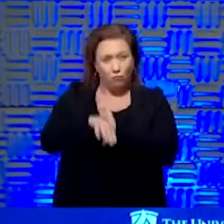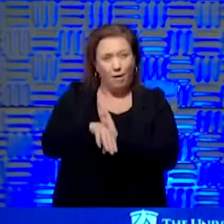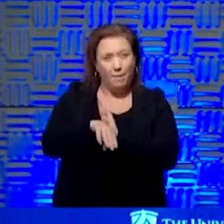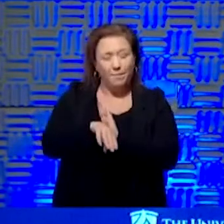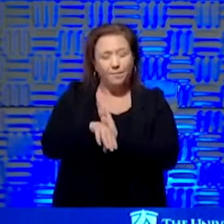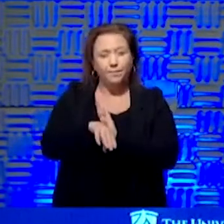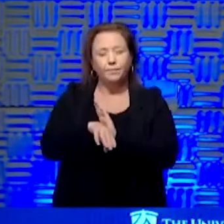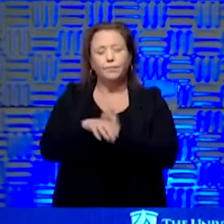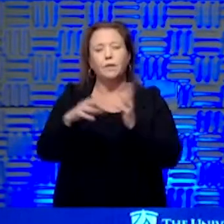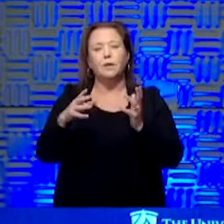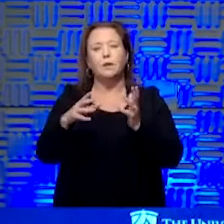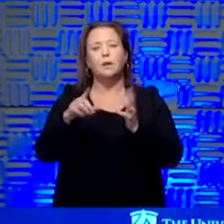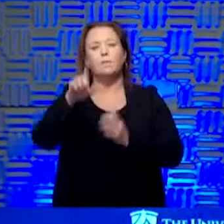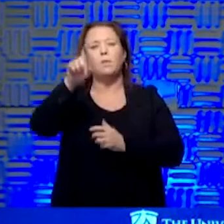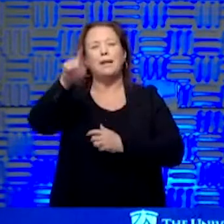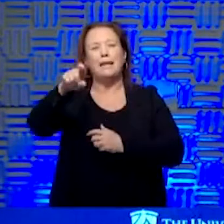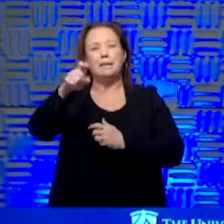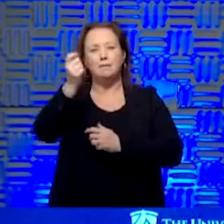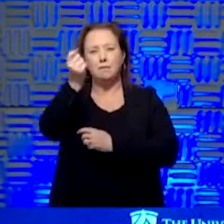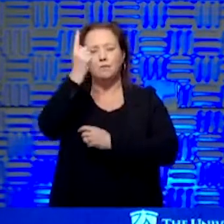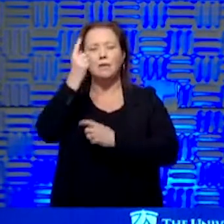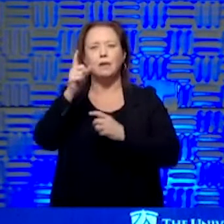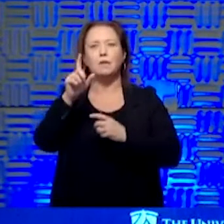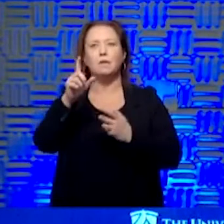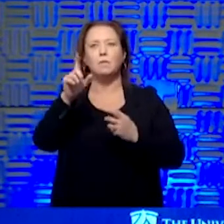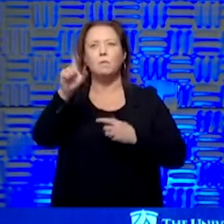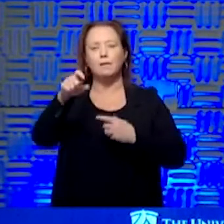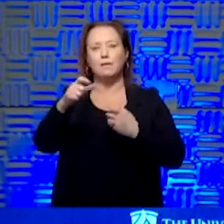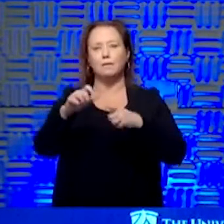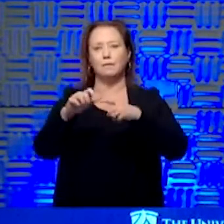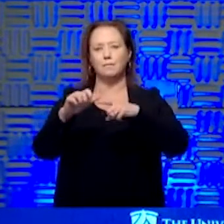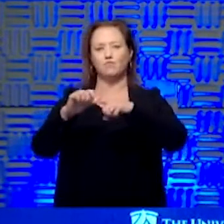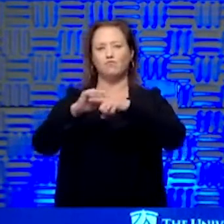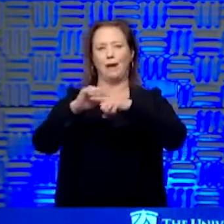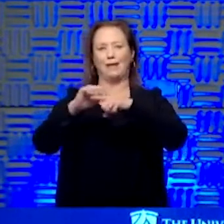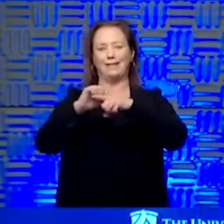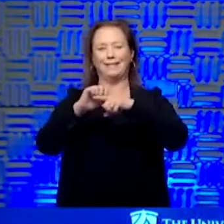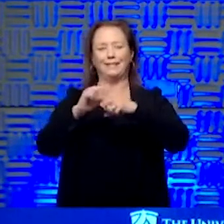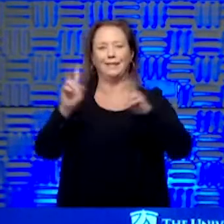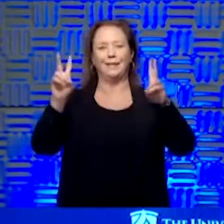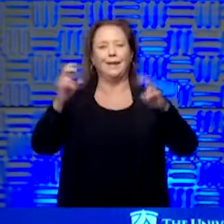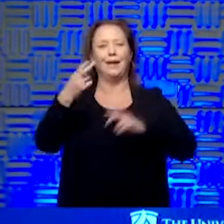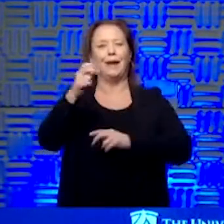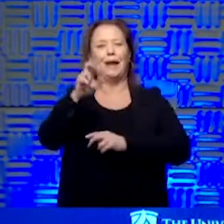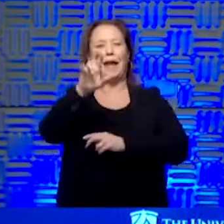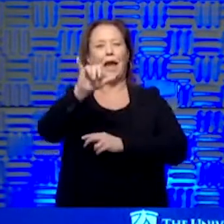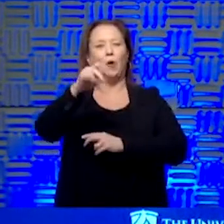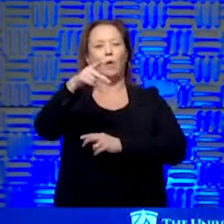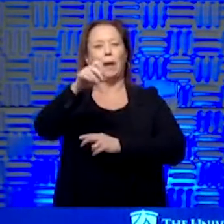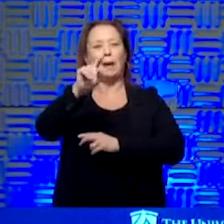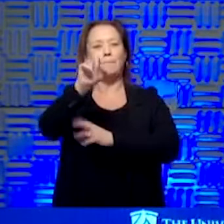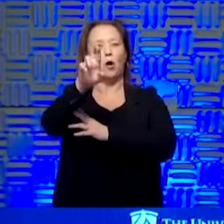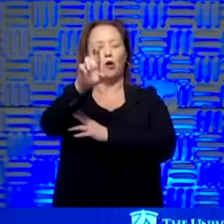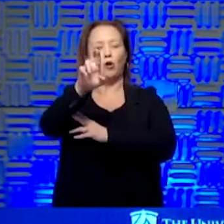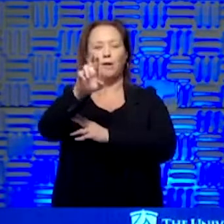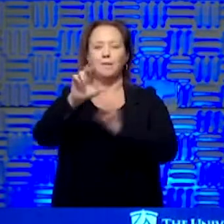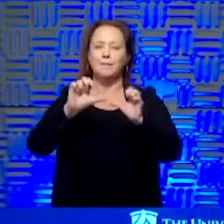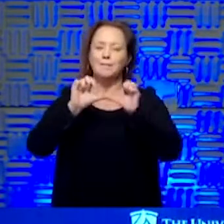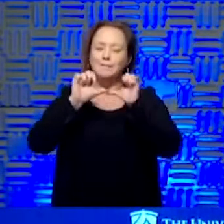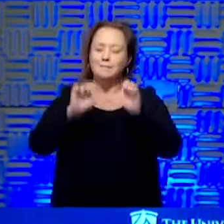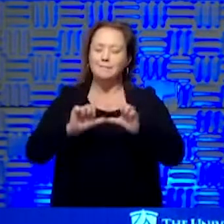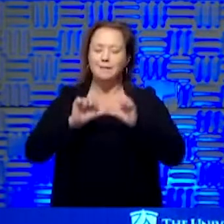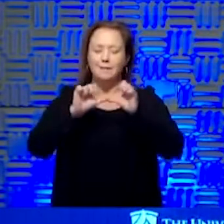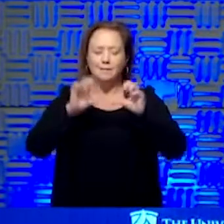But what we have to practice is a little Harry Potter-esque. It's constant vigilance.